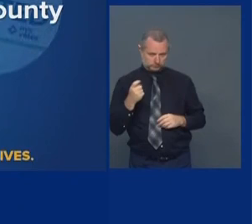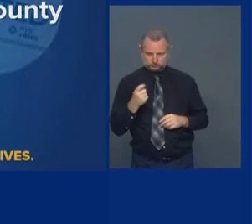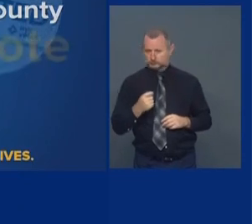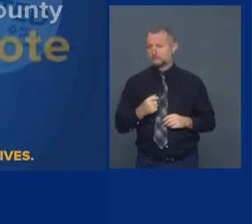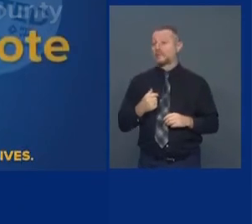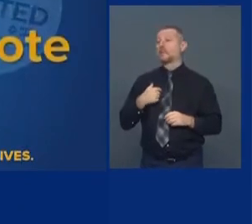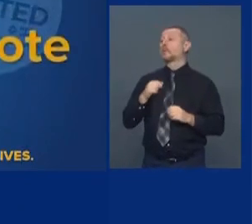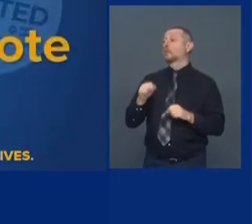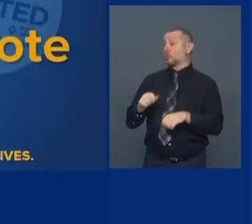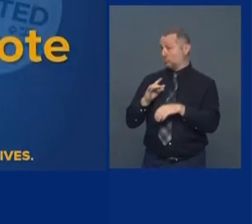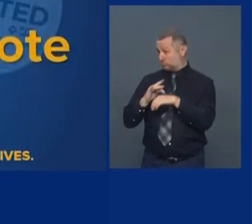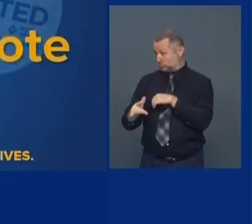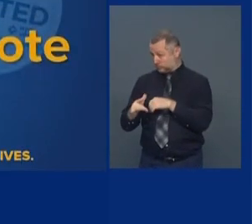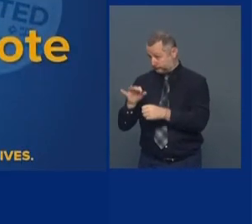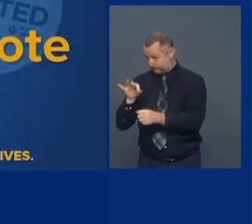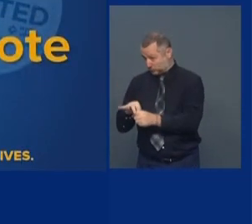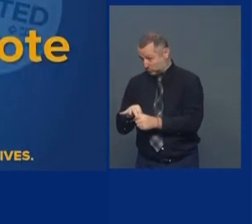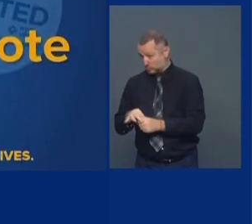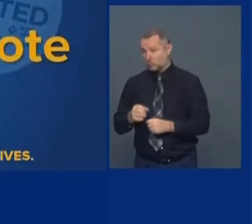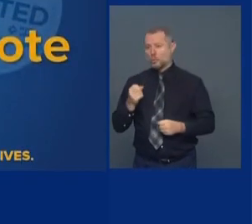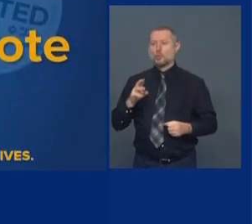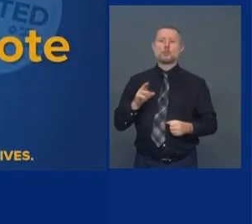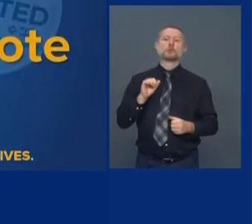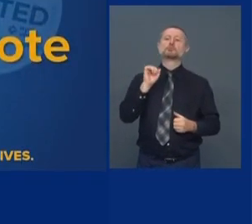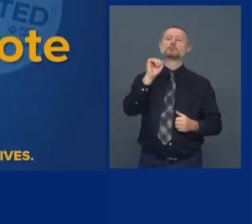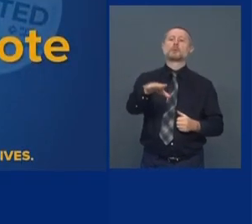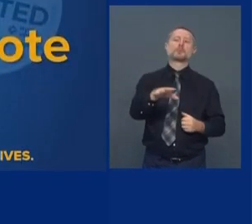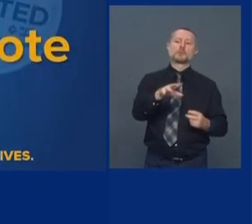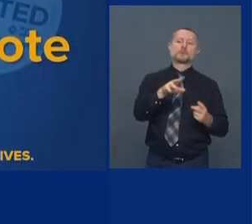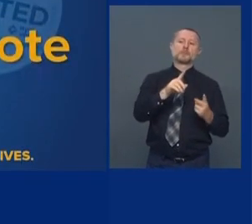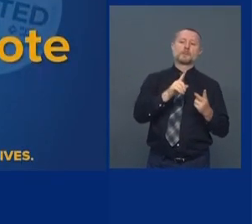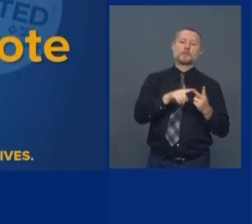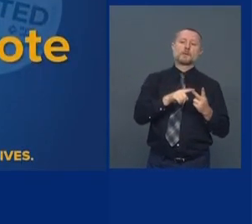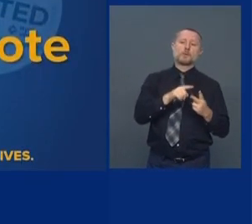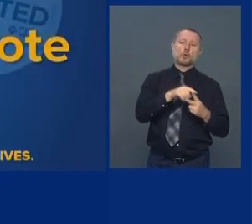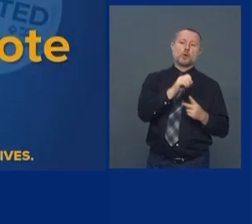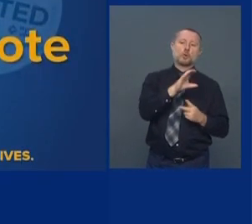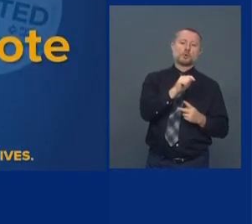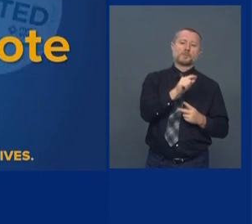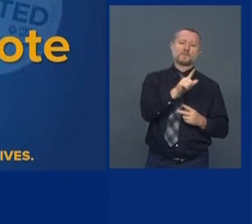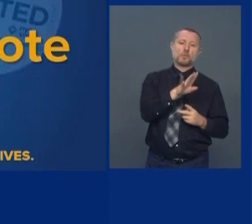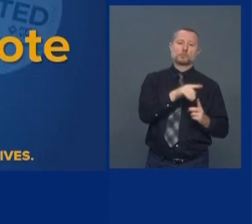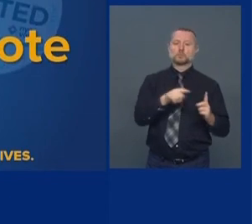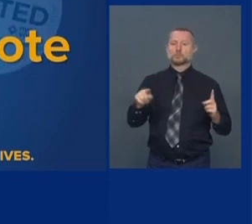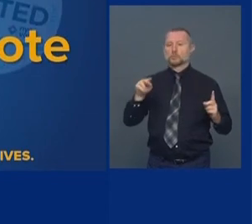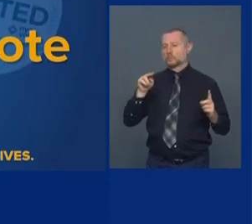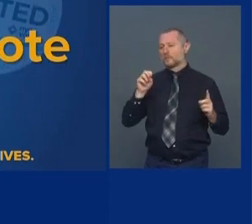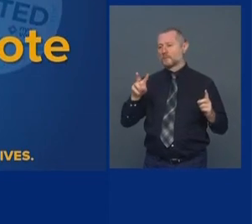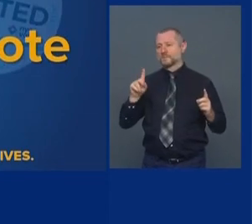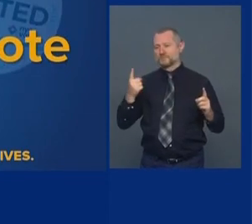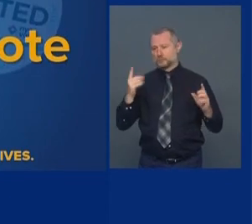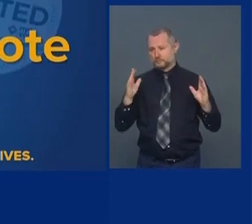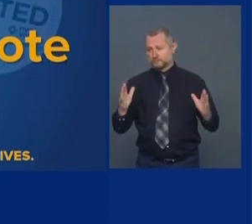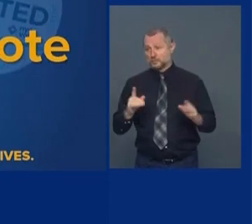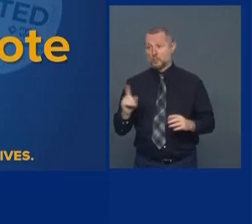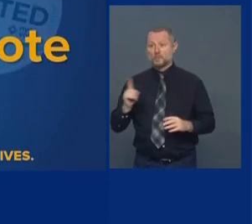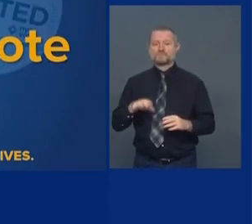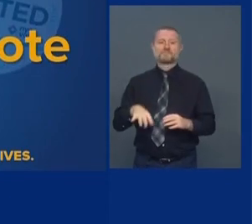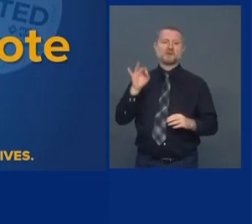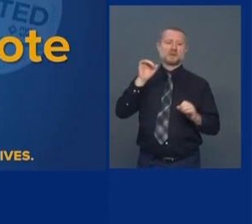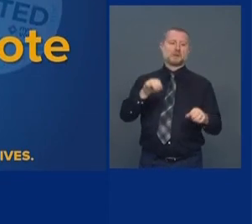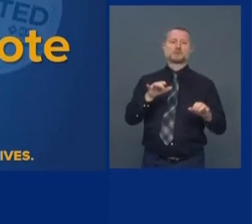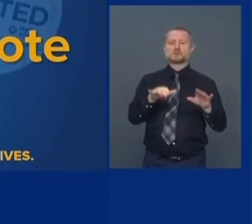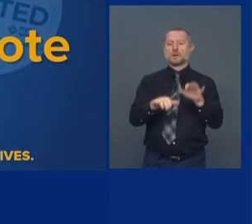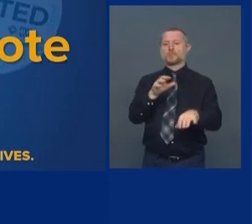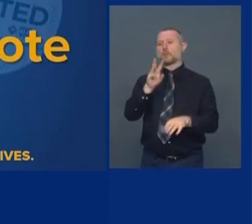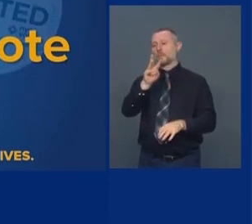can drop it off October 24th through November 1. To find out where you can do it, ny.gov